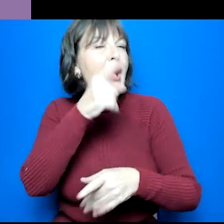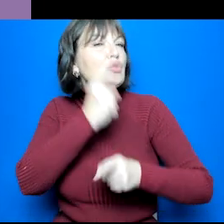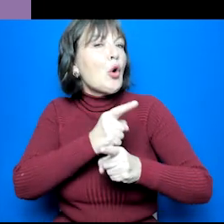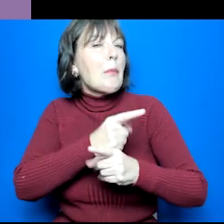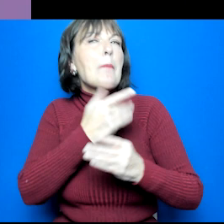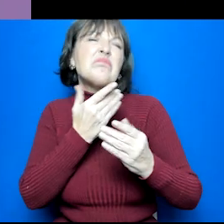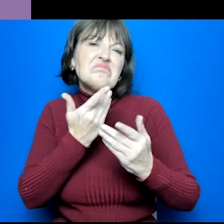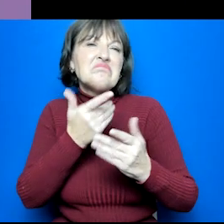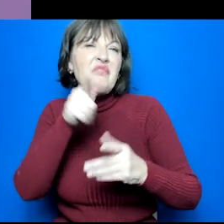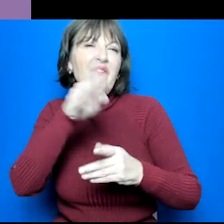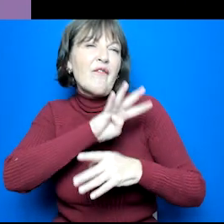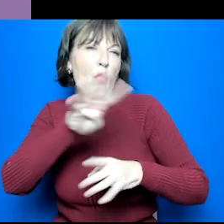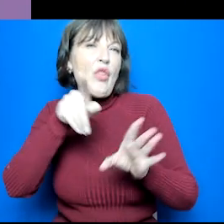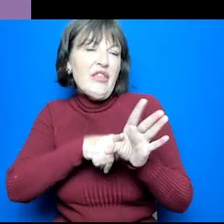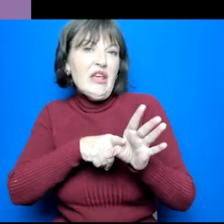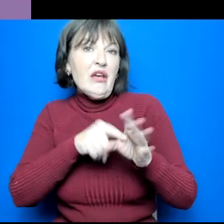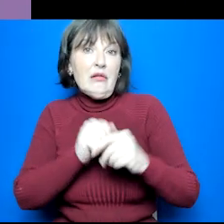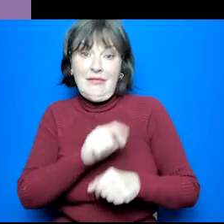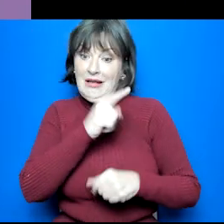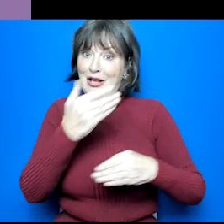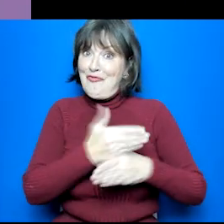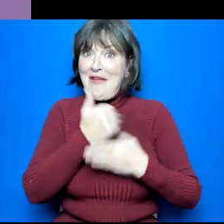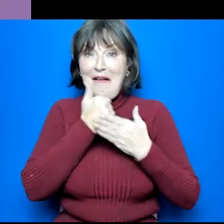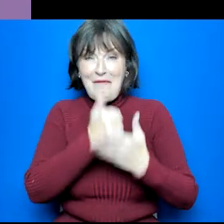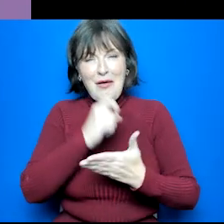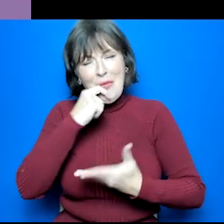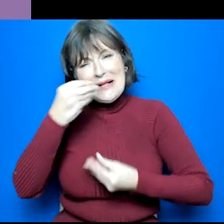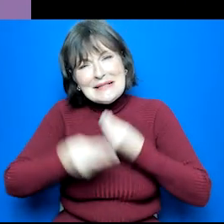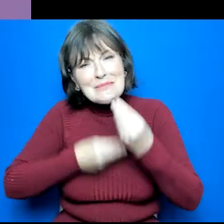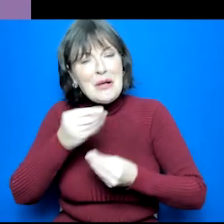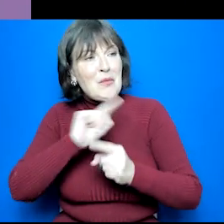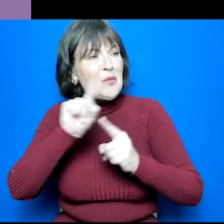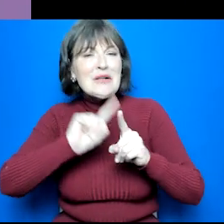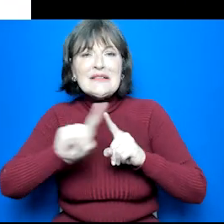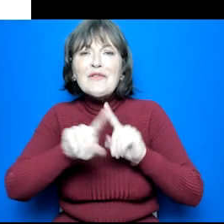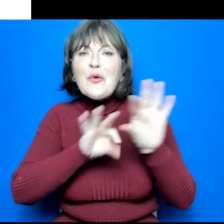school staff will be there to support them to understand all the different options that are available.